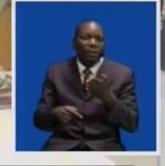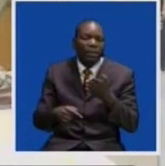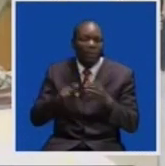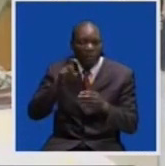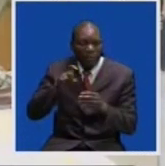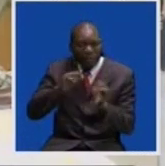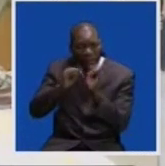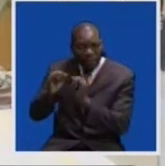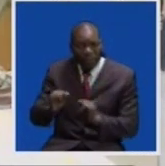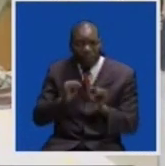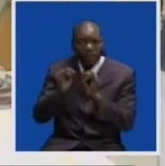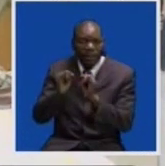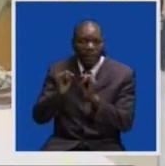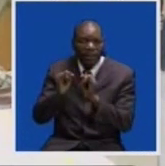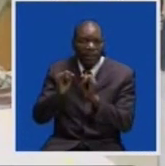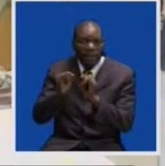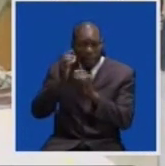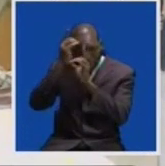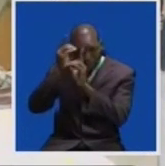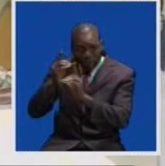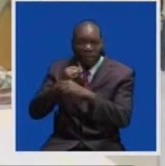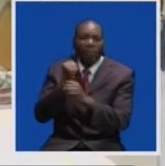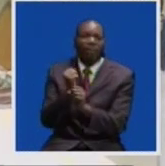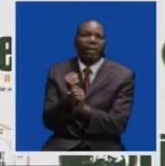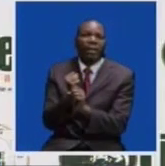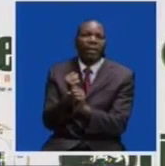the decisions that you make.